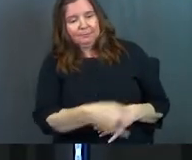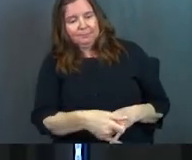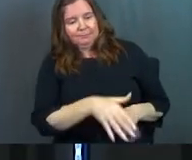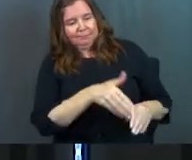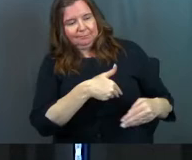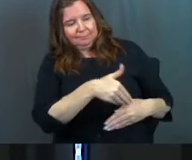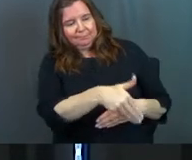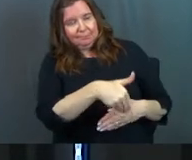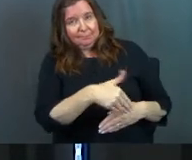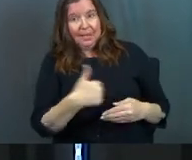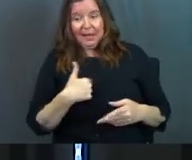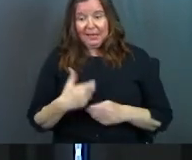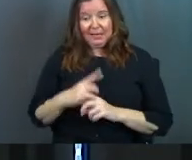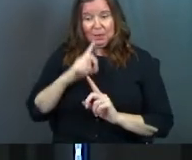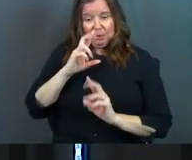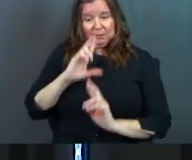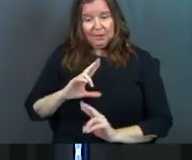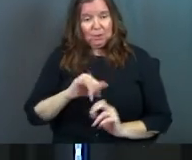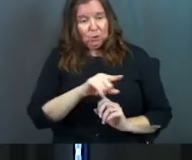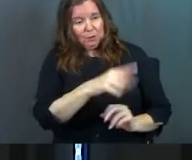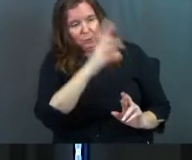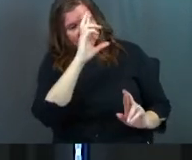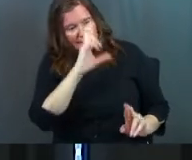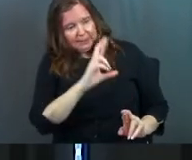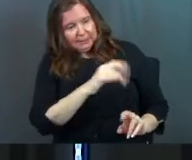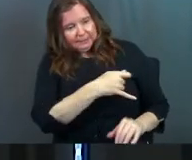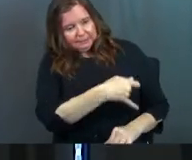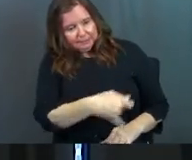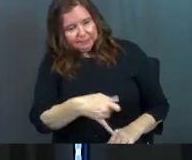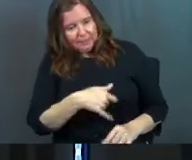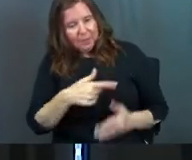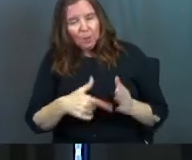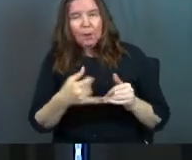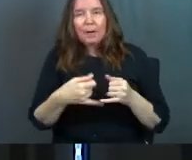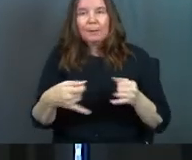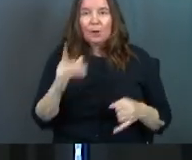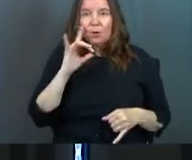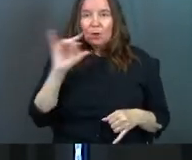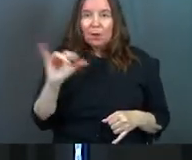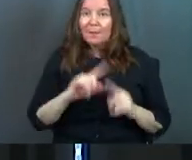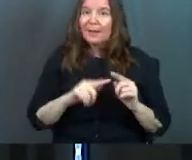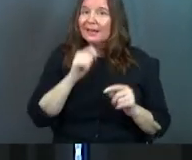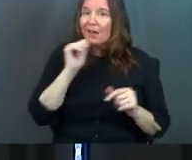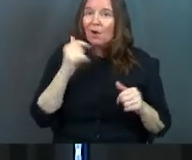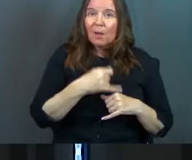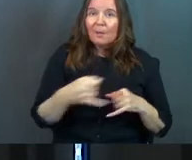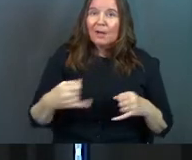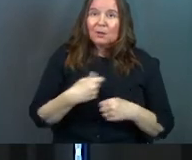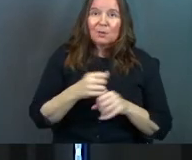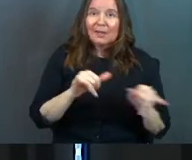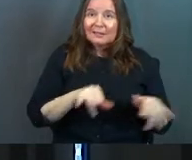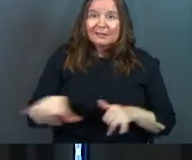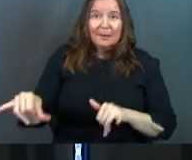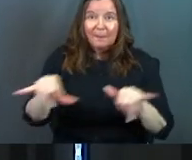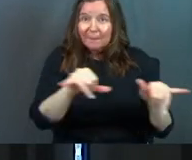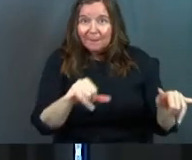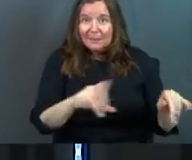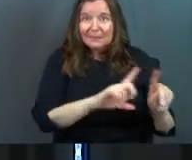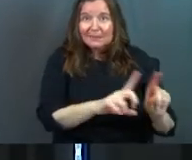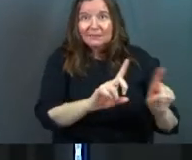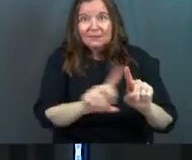space. And this is how I get respected and that's how you get respected. That's what a boundary is. But not all boundaries are created equal.